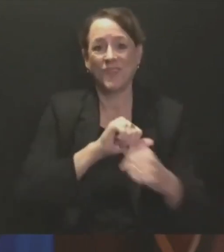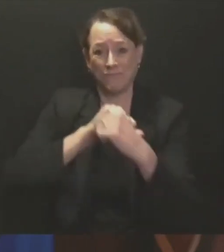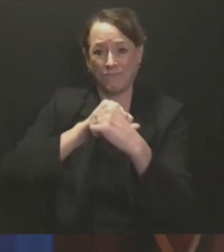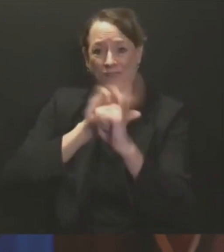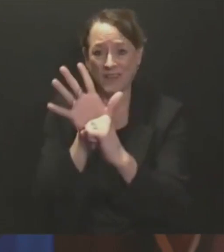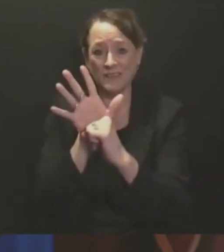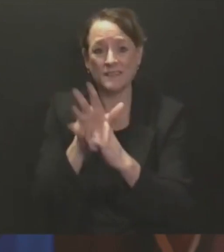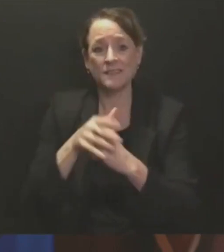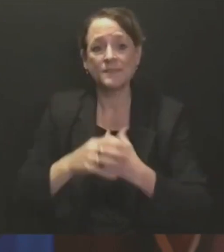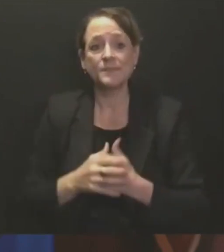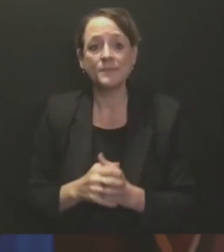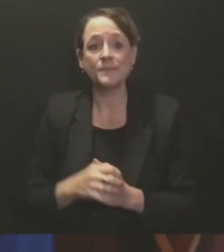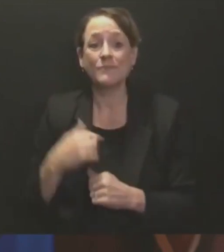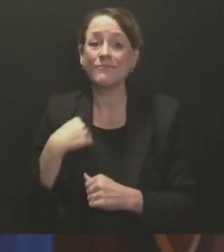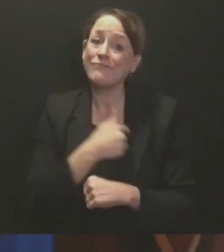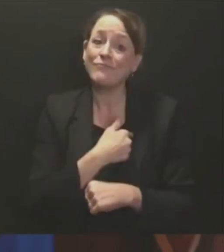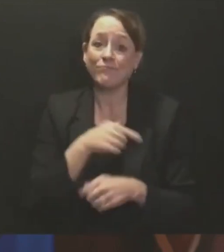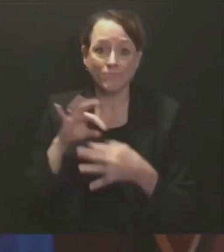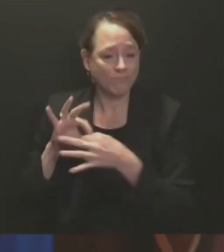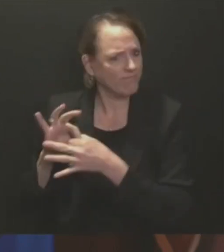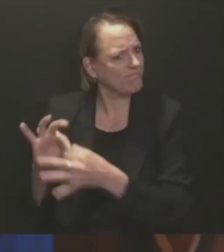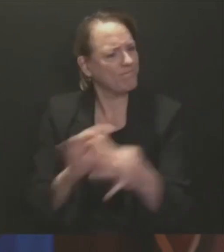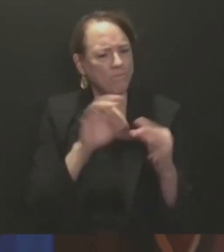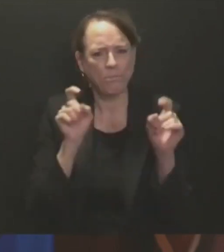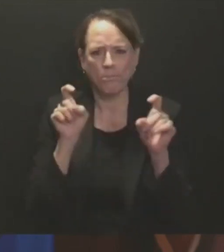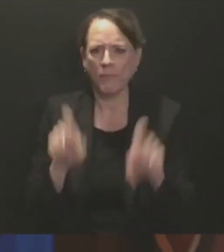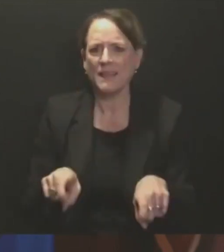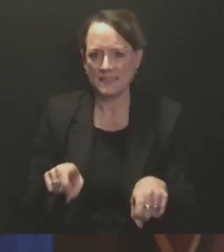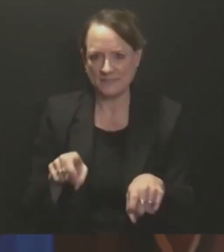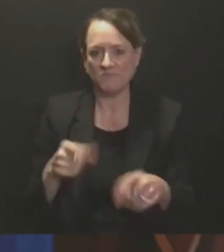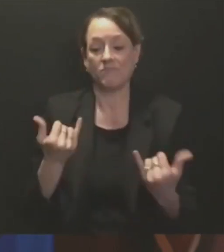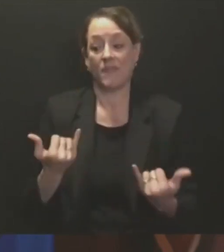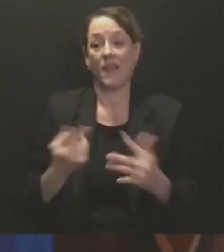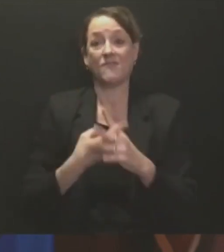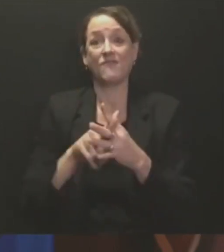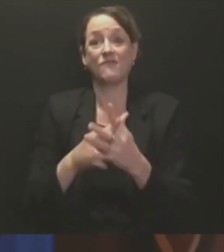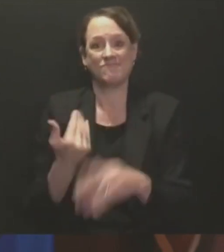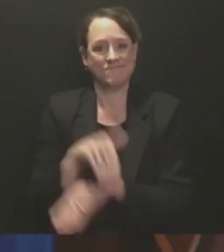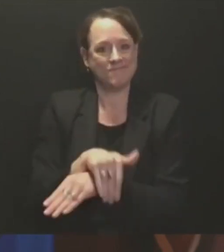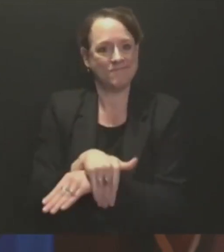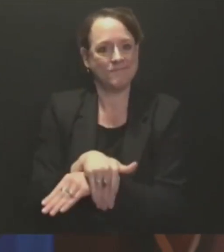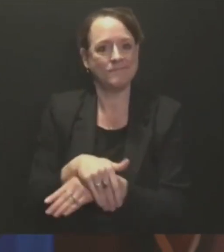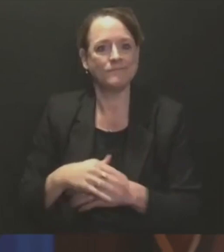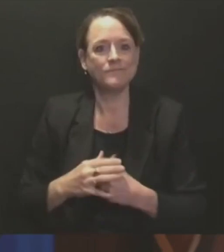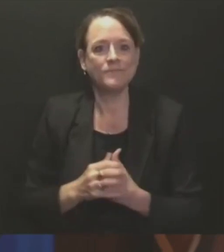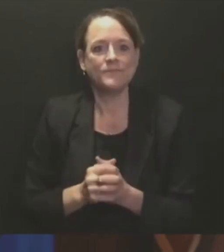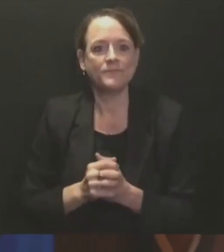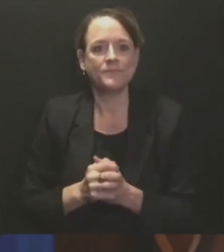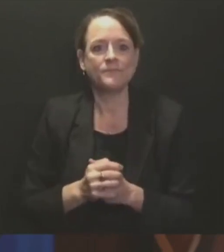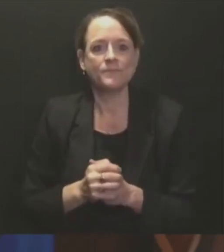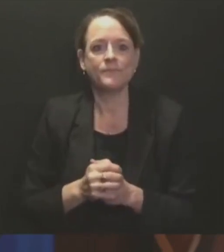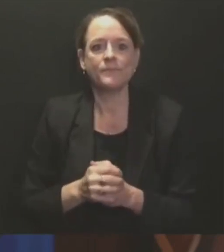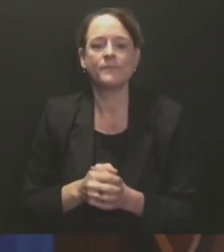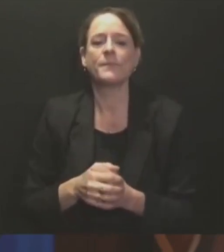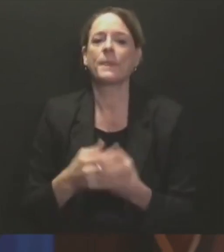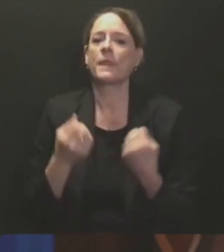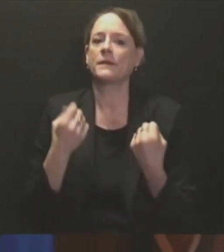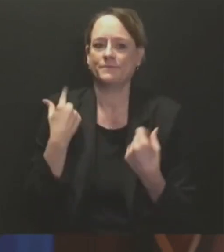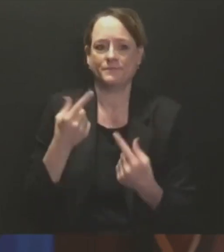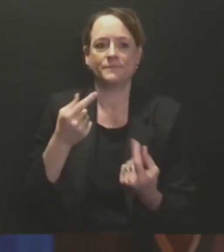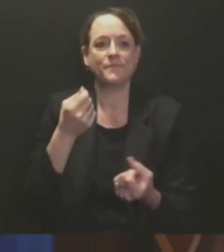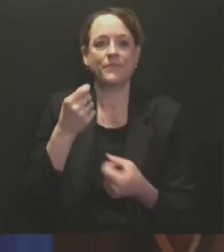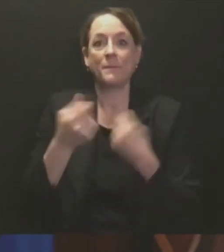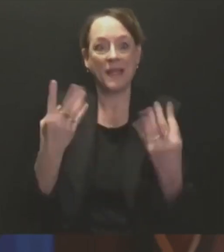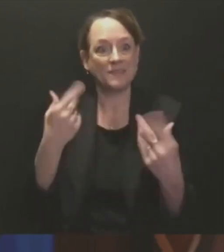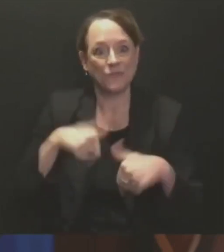start tonight. As you know, earlier this year, we took steps to contain COVID-19 by issuing a safer-at